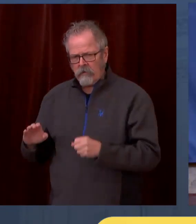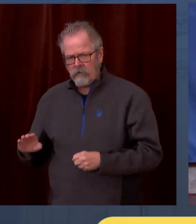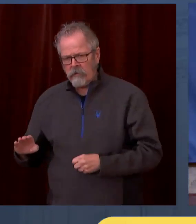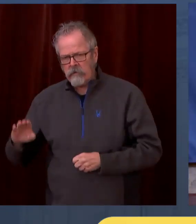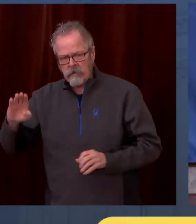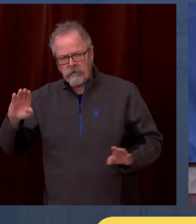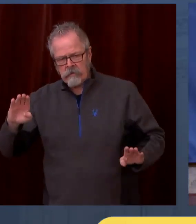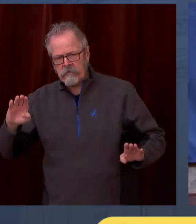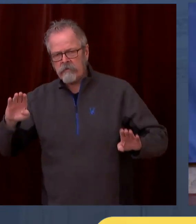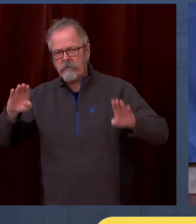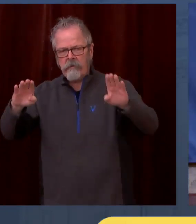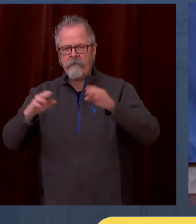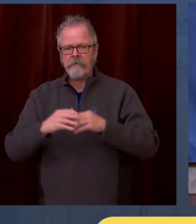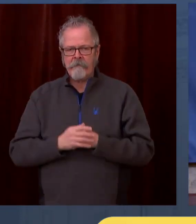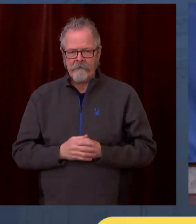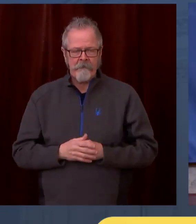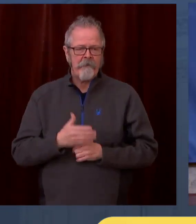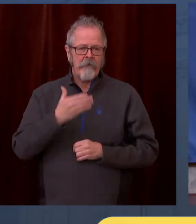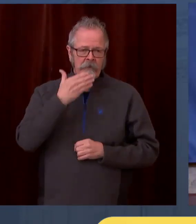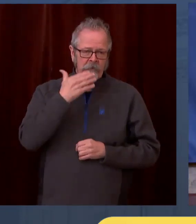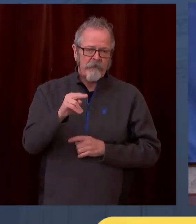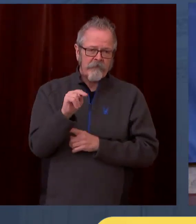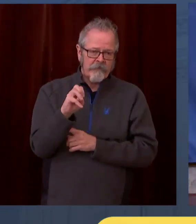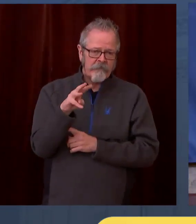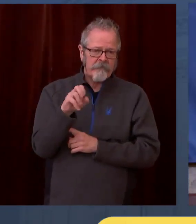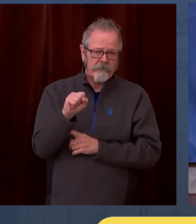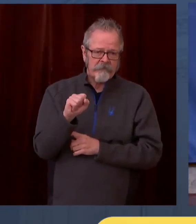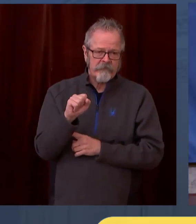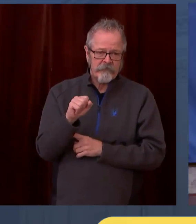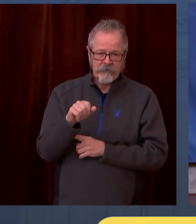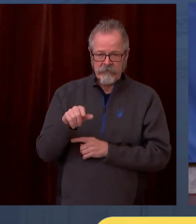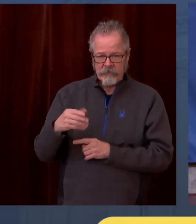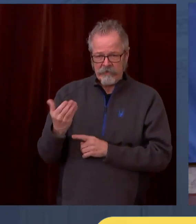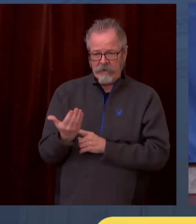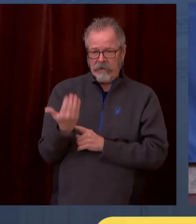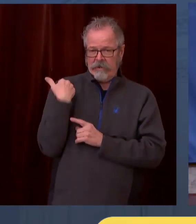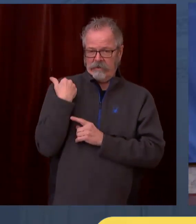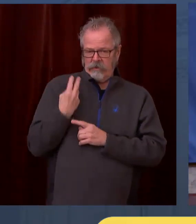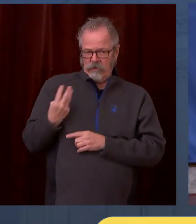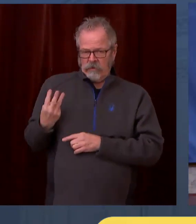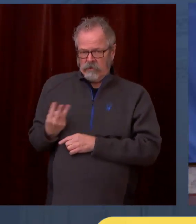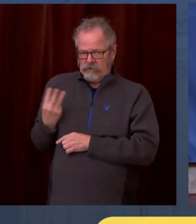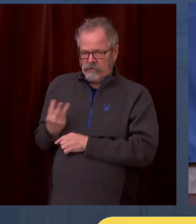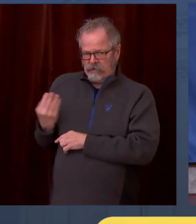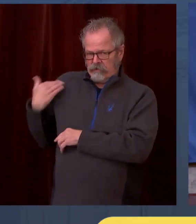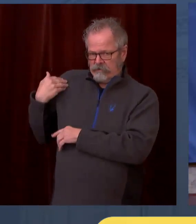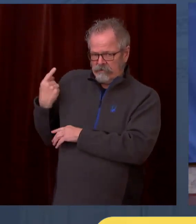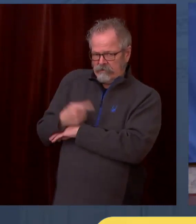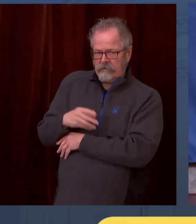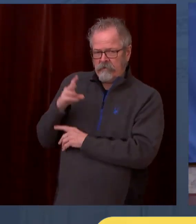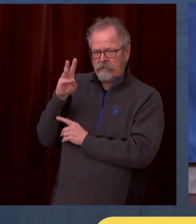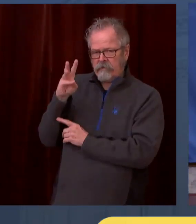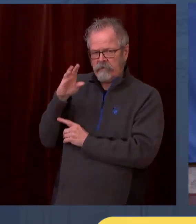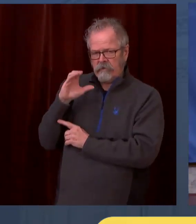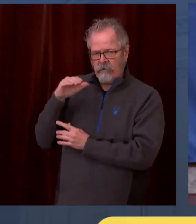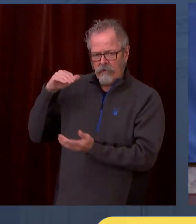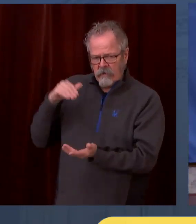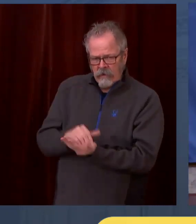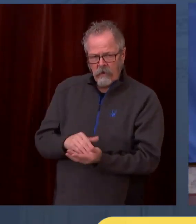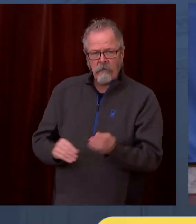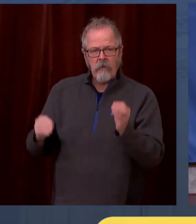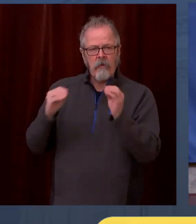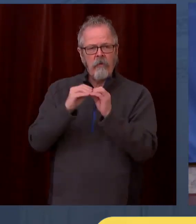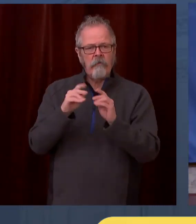On Wednesday, about 600,000 more Washingtonians became eligible for the COVID vaccine. And I